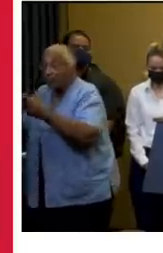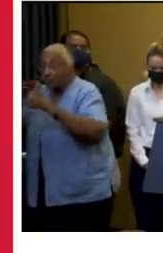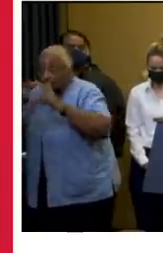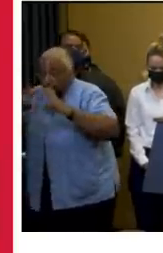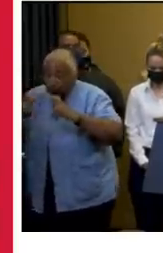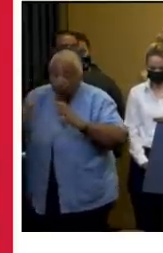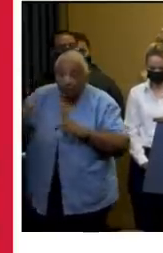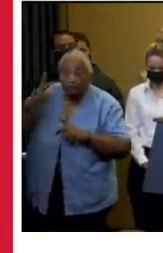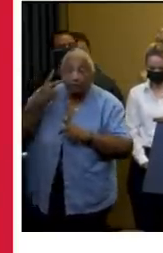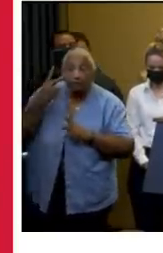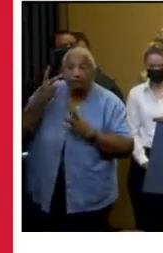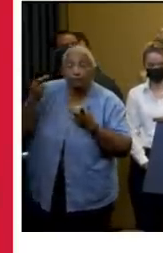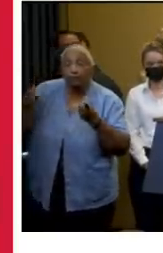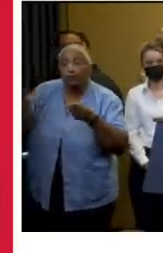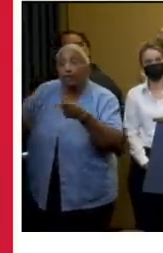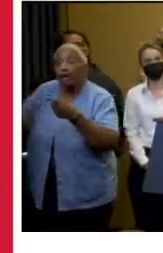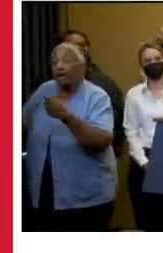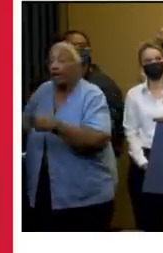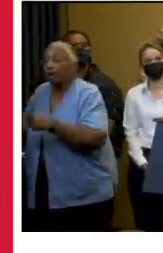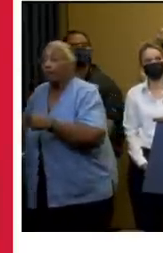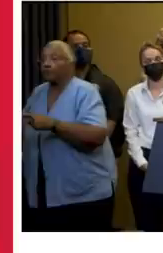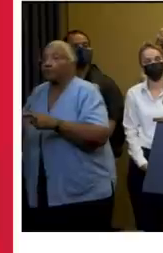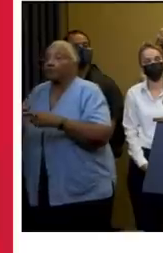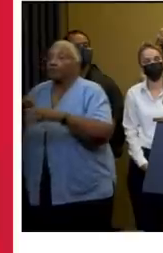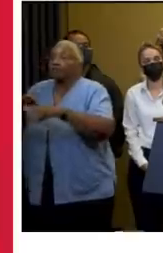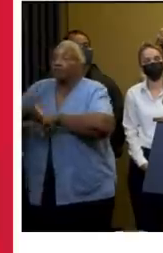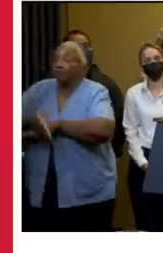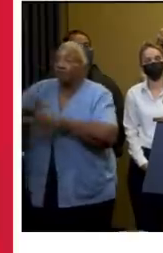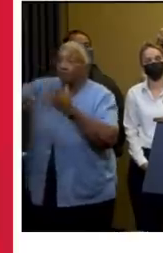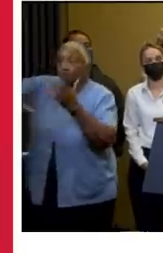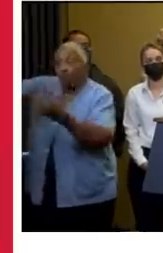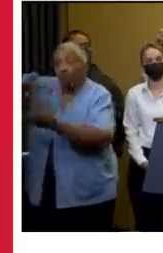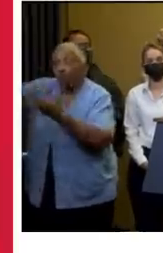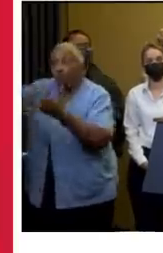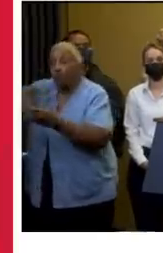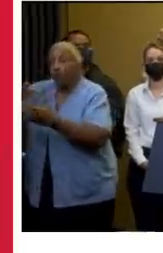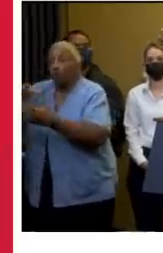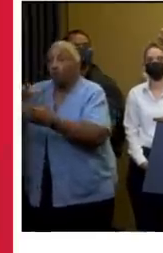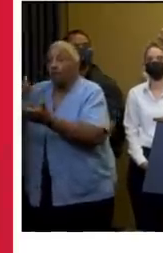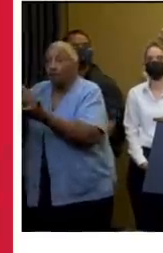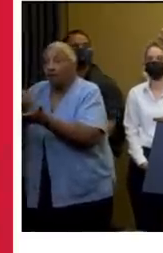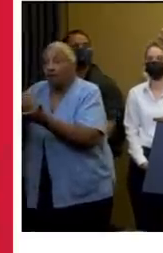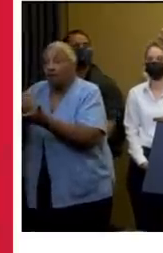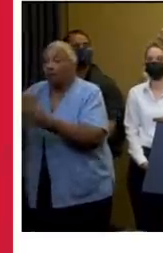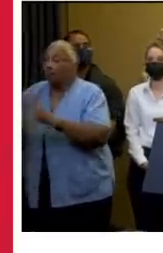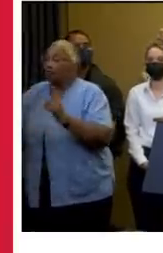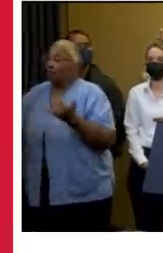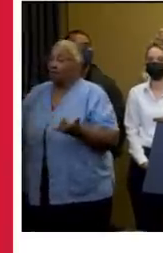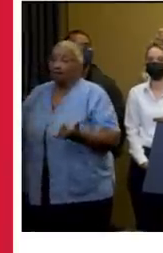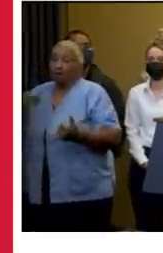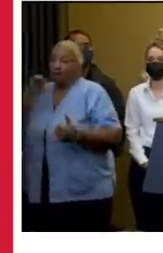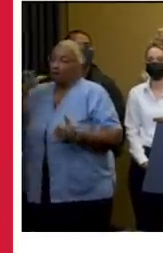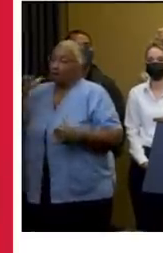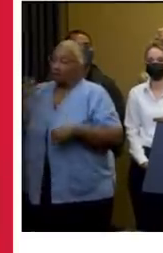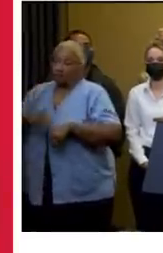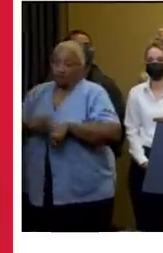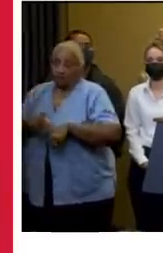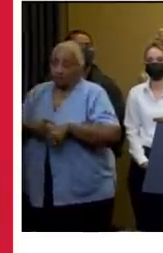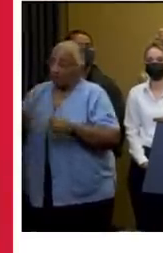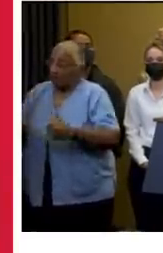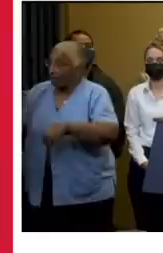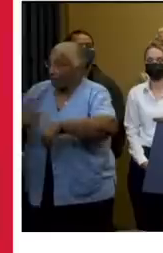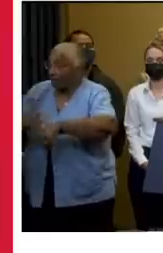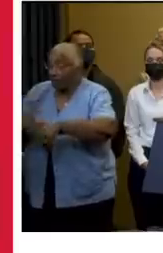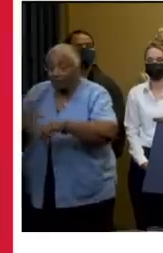search and rescue operations, potential post-storm evacuations. We can deal with all that, but now is not that time. Now is the time to stay